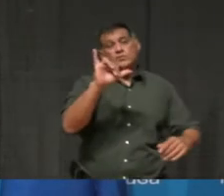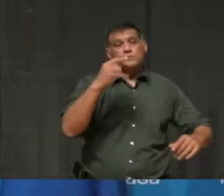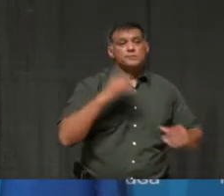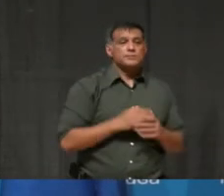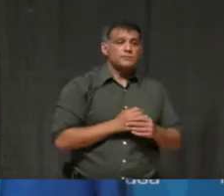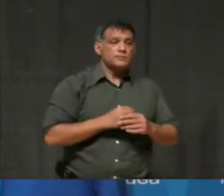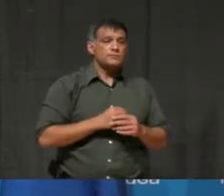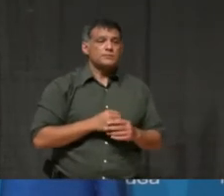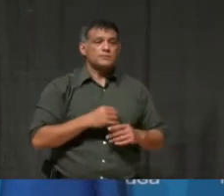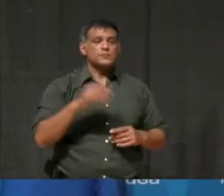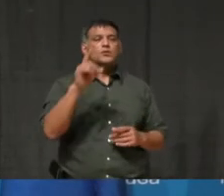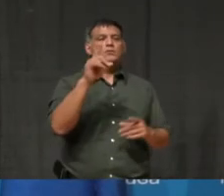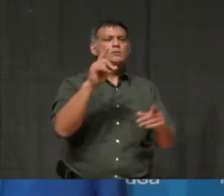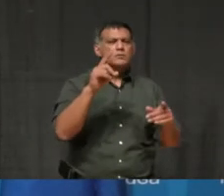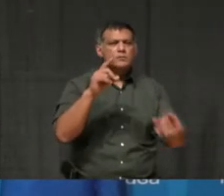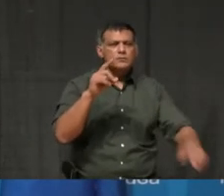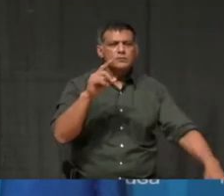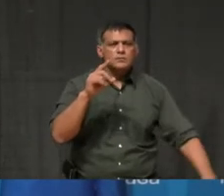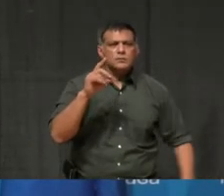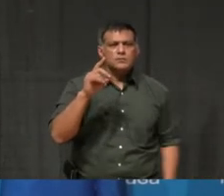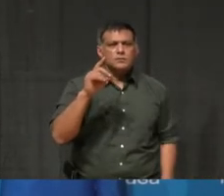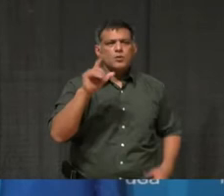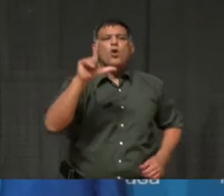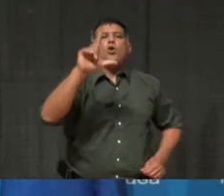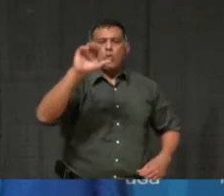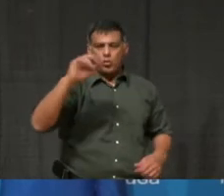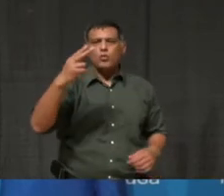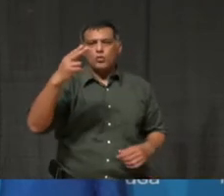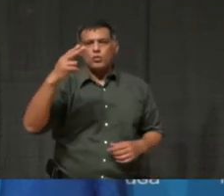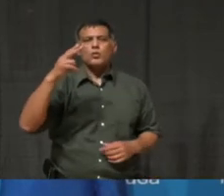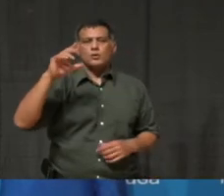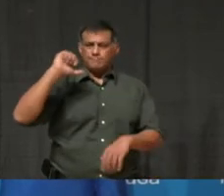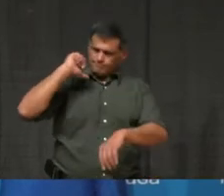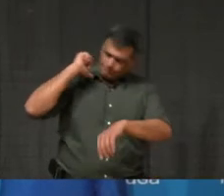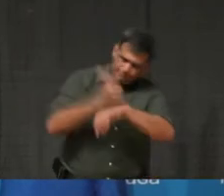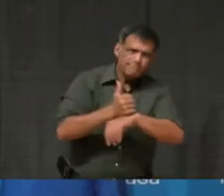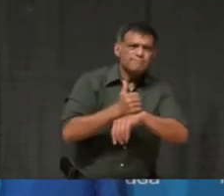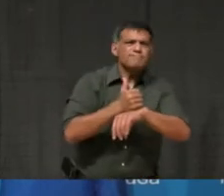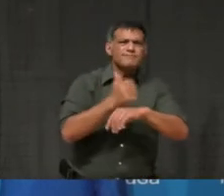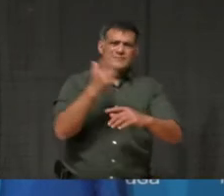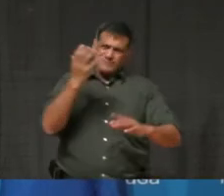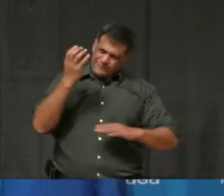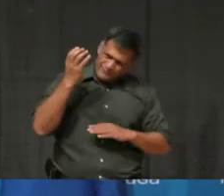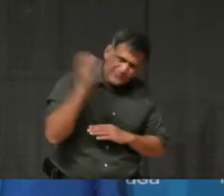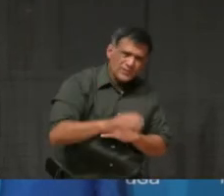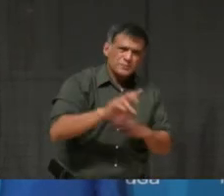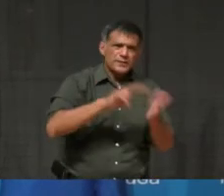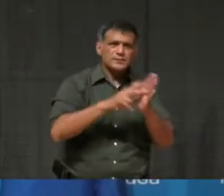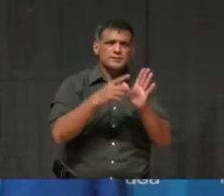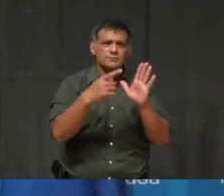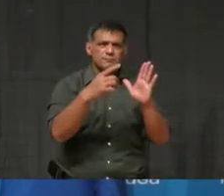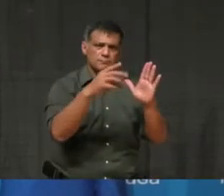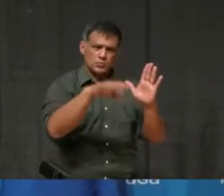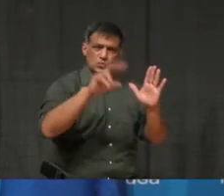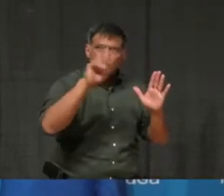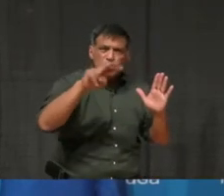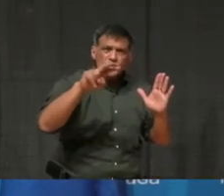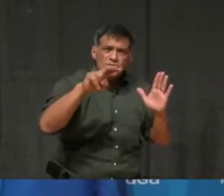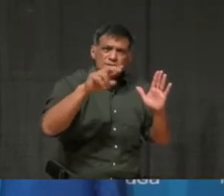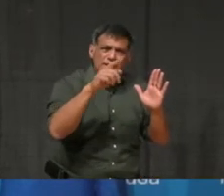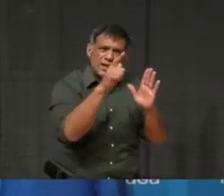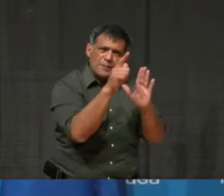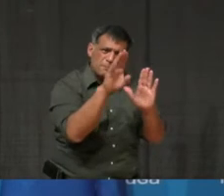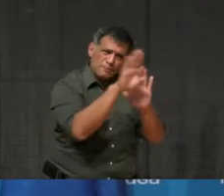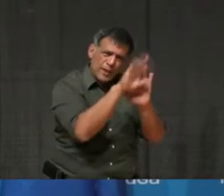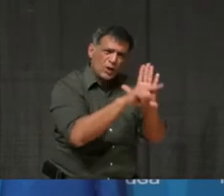which would put this into enforced. So it would be a combination of public health enforcement and city? Anyone.